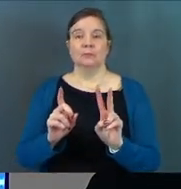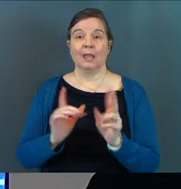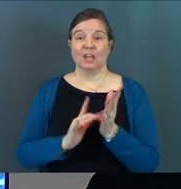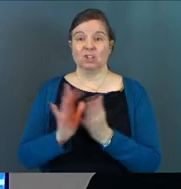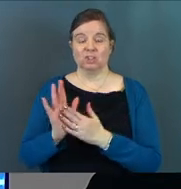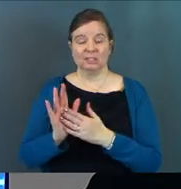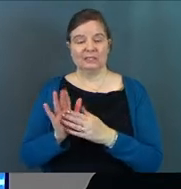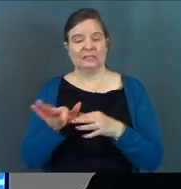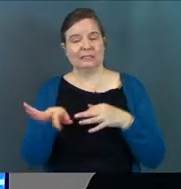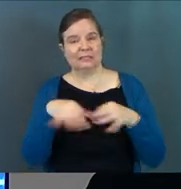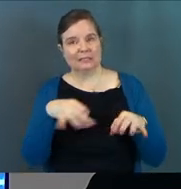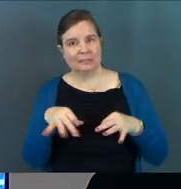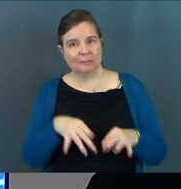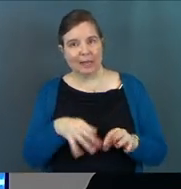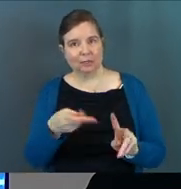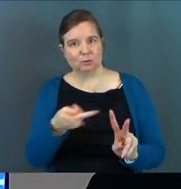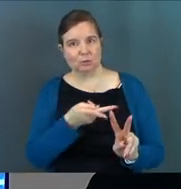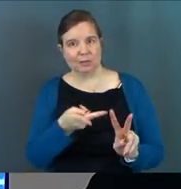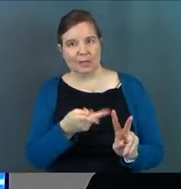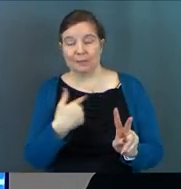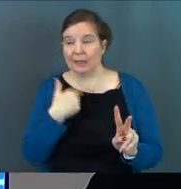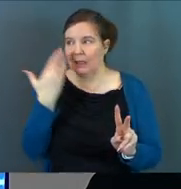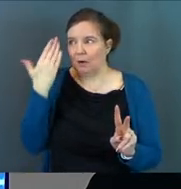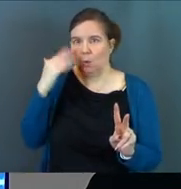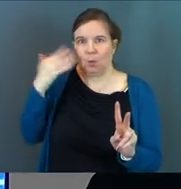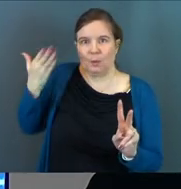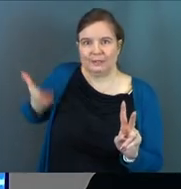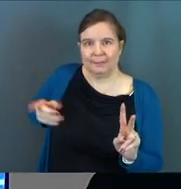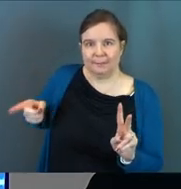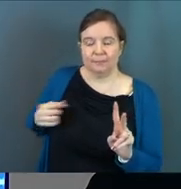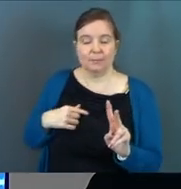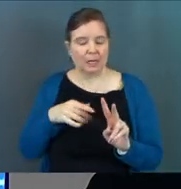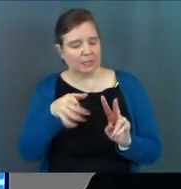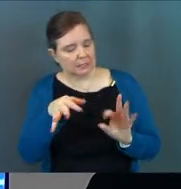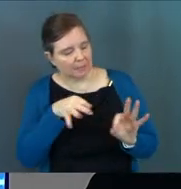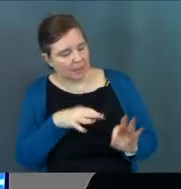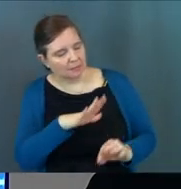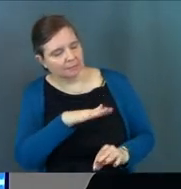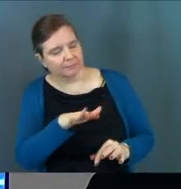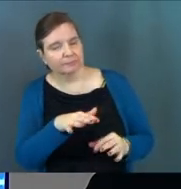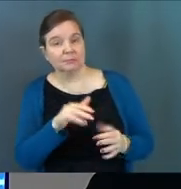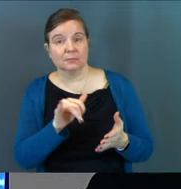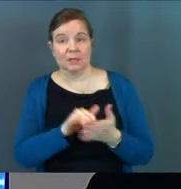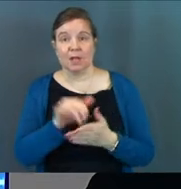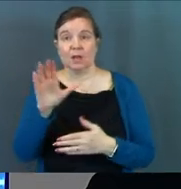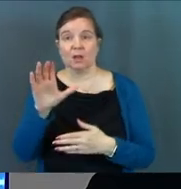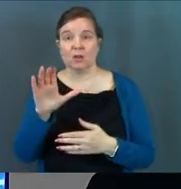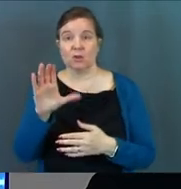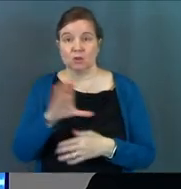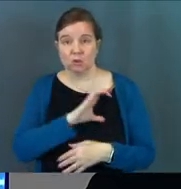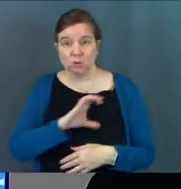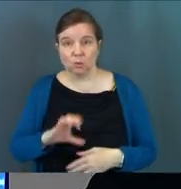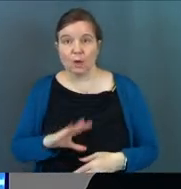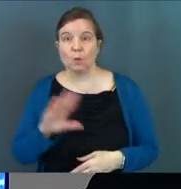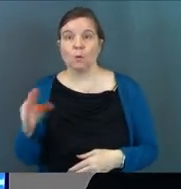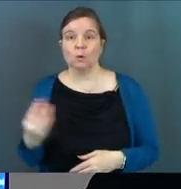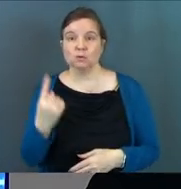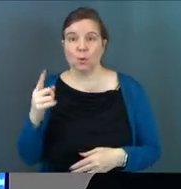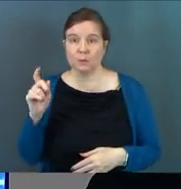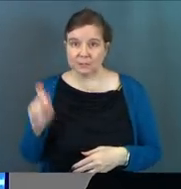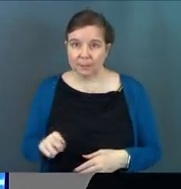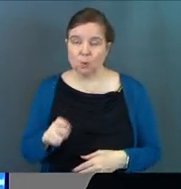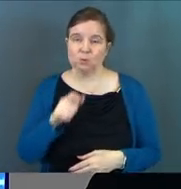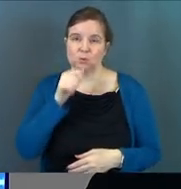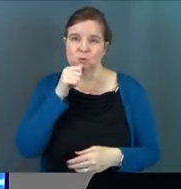Jesus explains to them. Again, they don't know it's him though, but he explains to him that the Christ was always supposed to